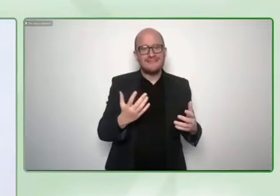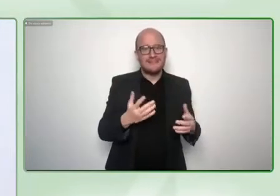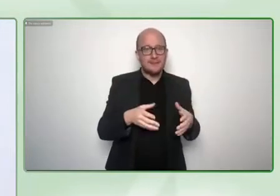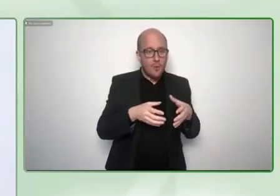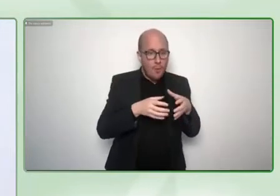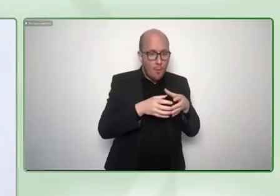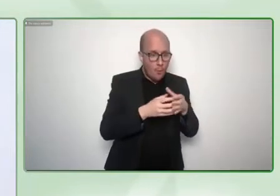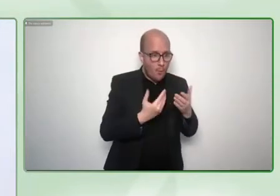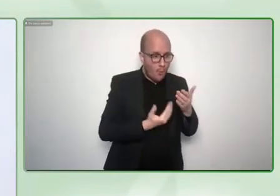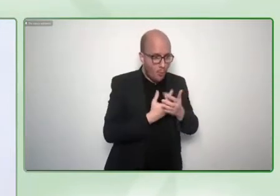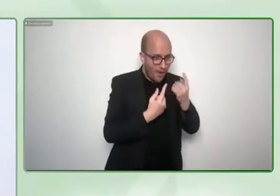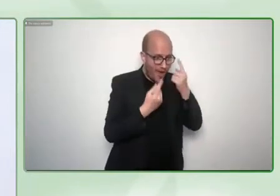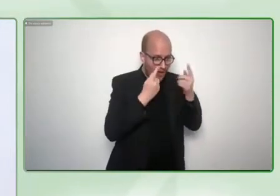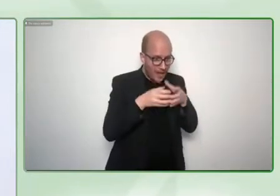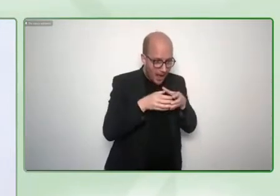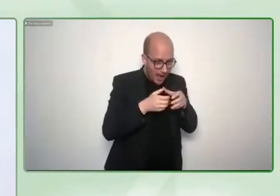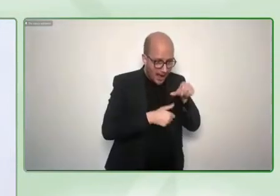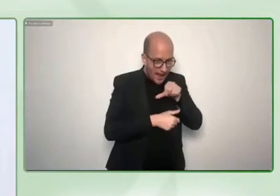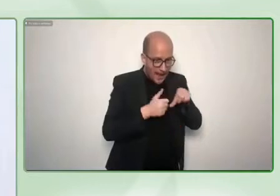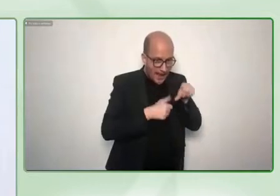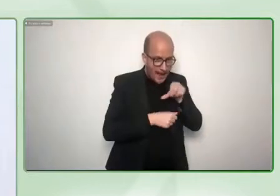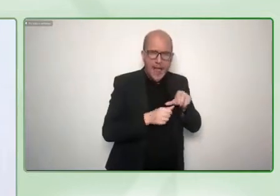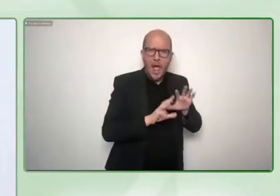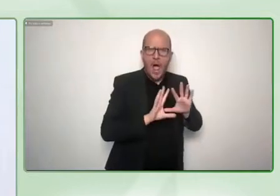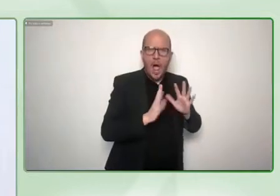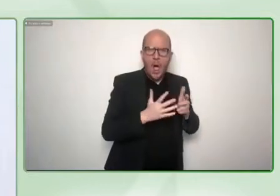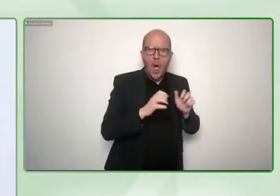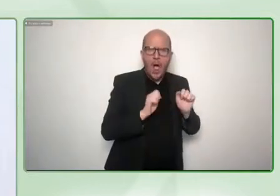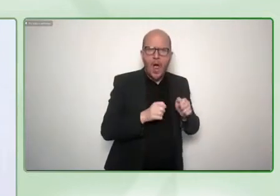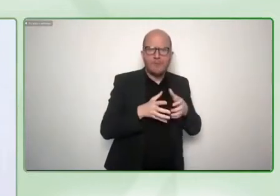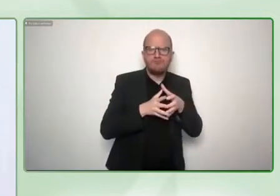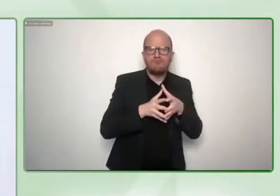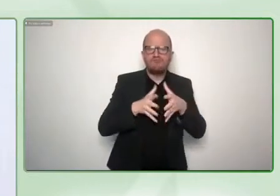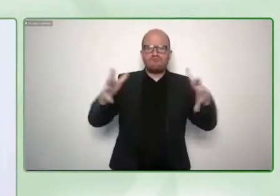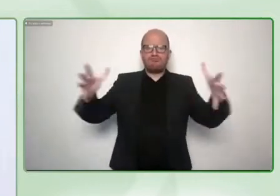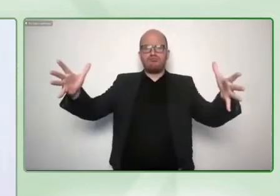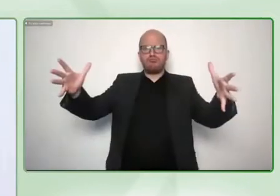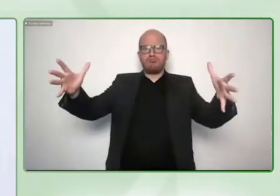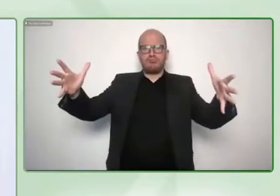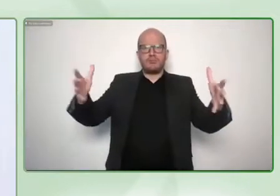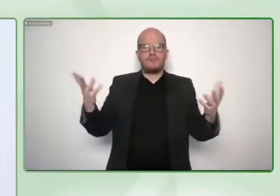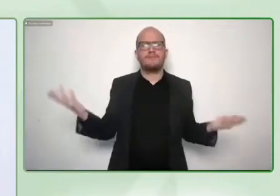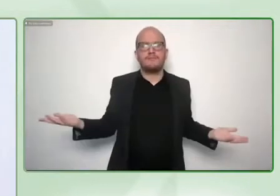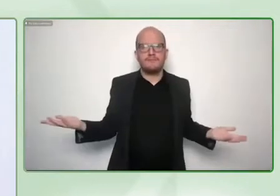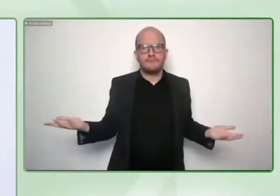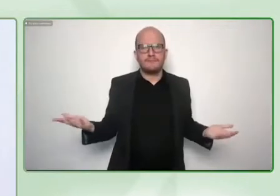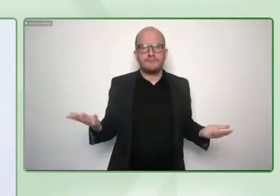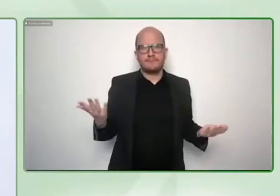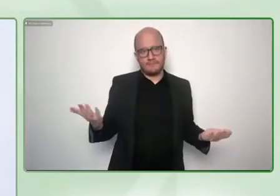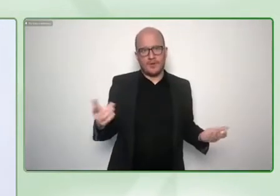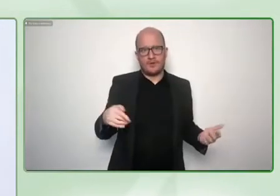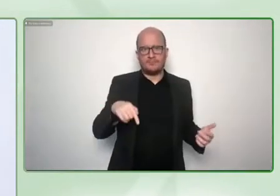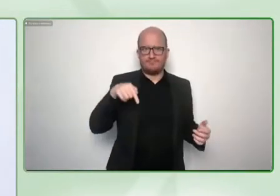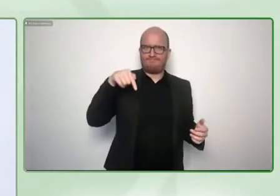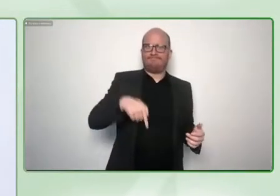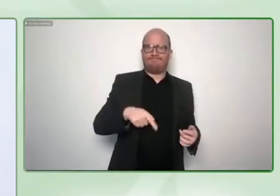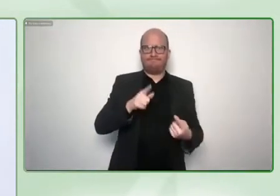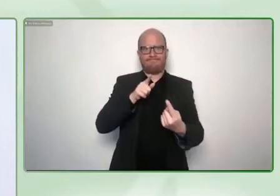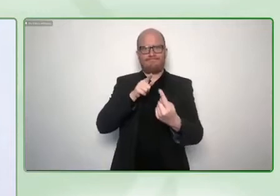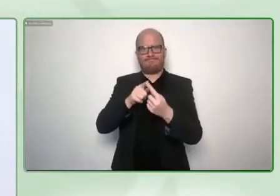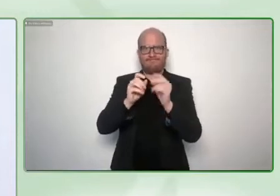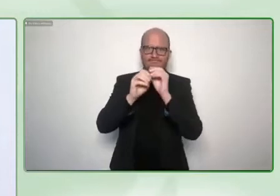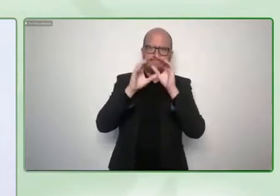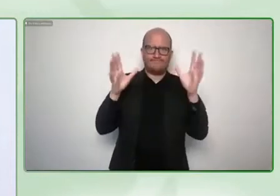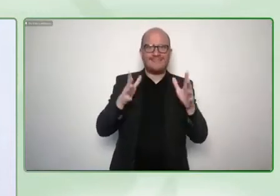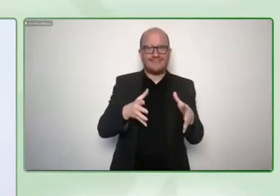scaling social businesses, how to do it, what it takes because ZeroProject is about scaling. So what we do is we want